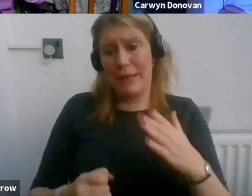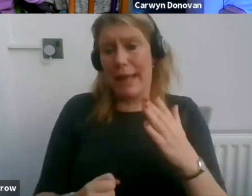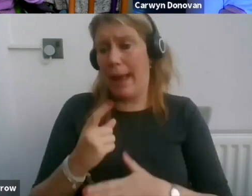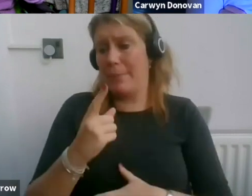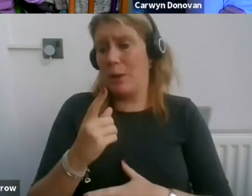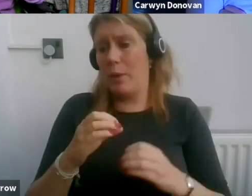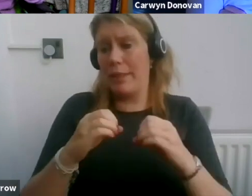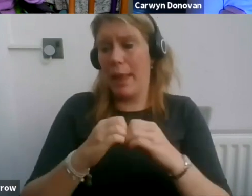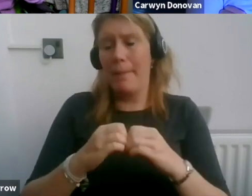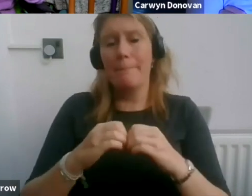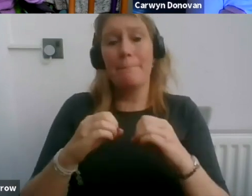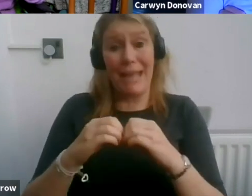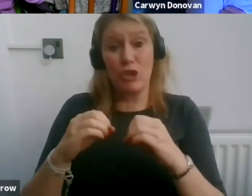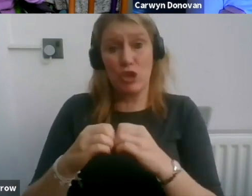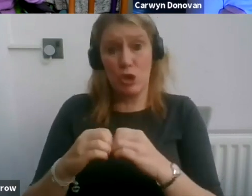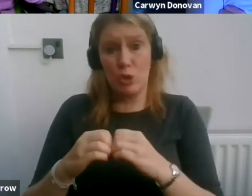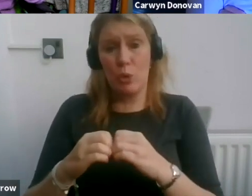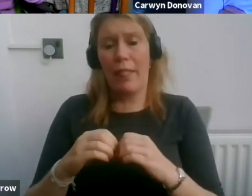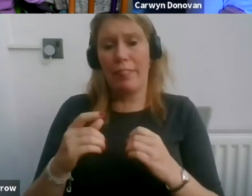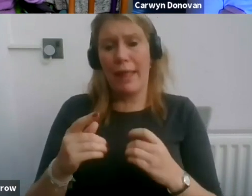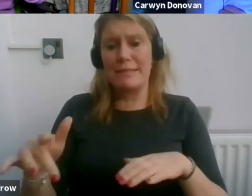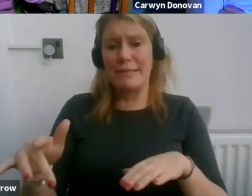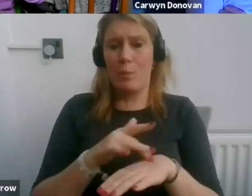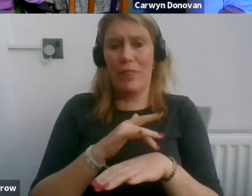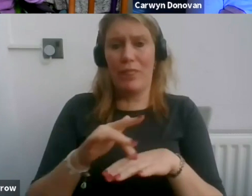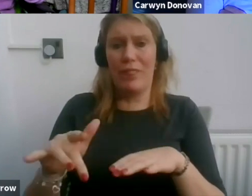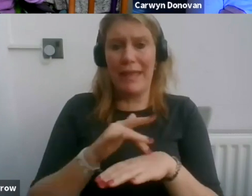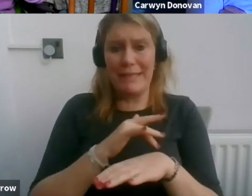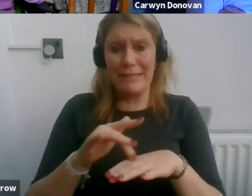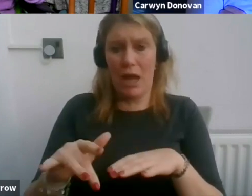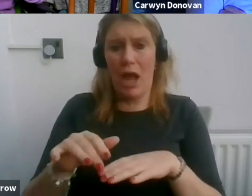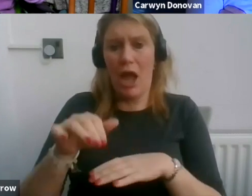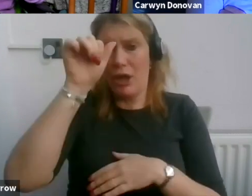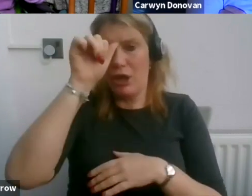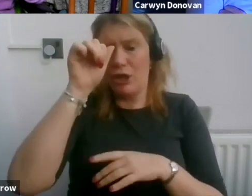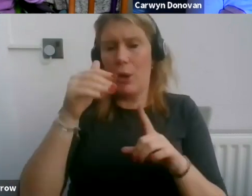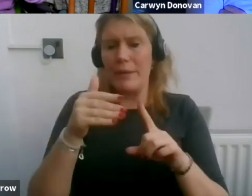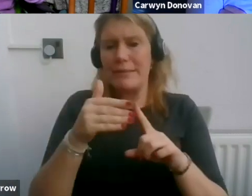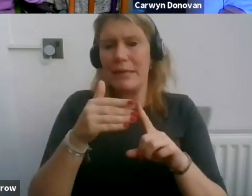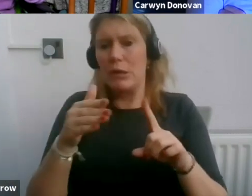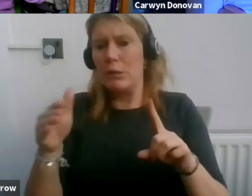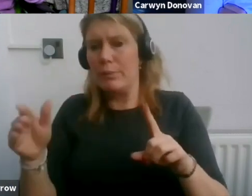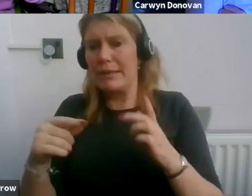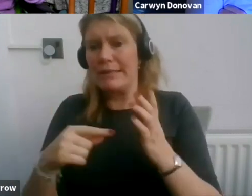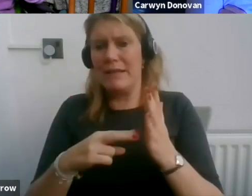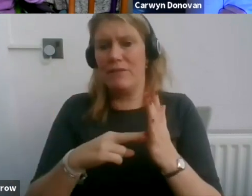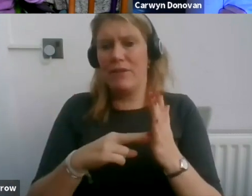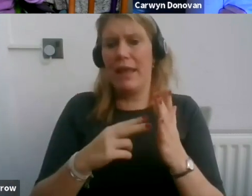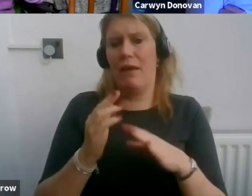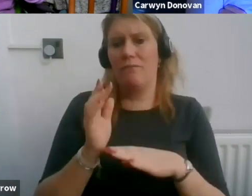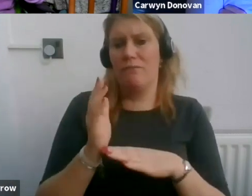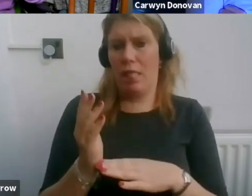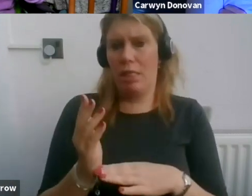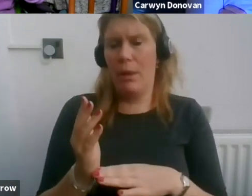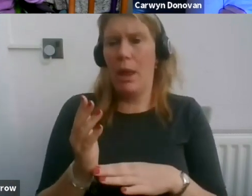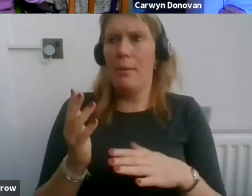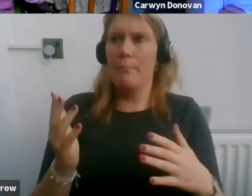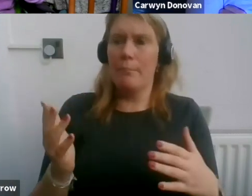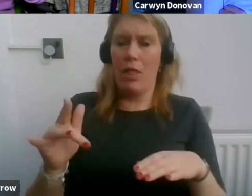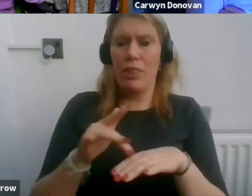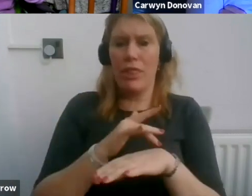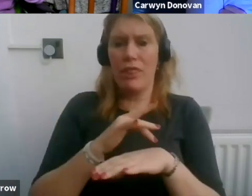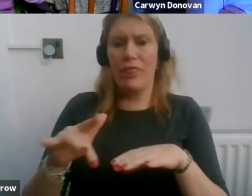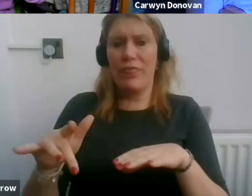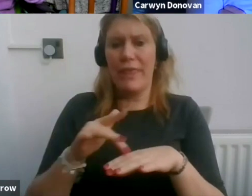and that is the theatre. I know it's a little bit drawn away from film and television but that is the theatre